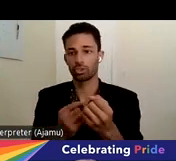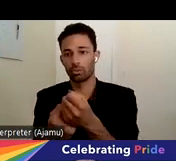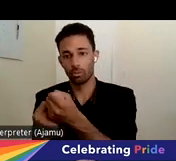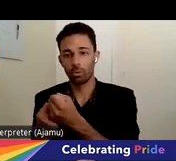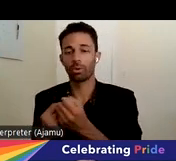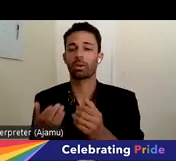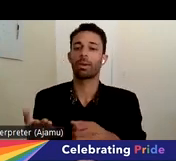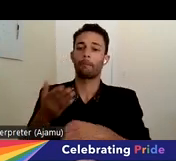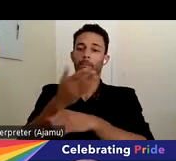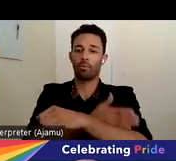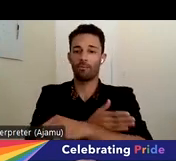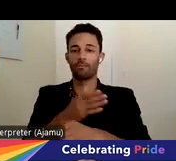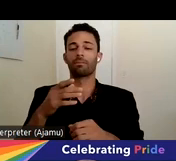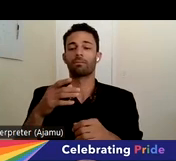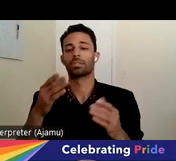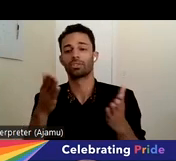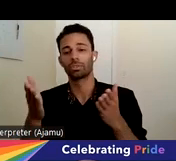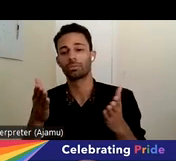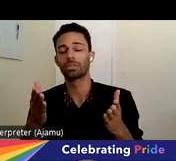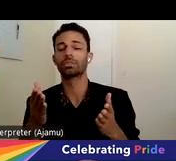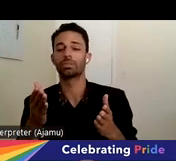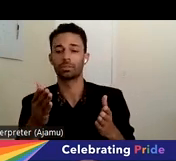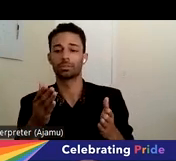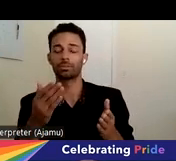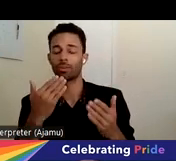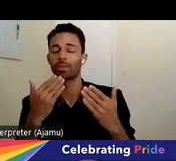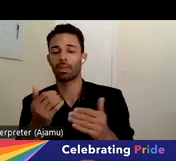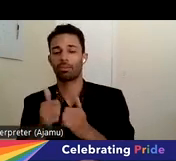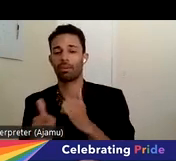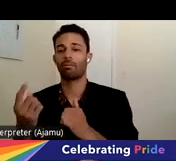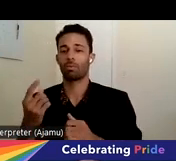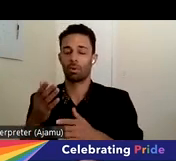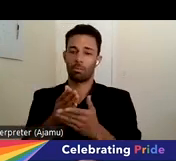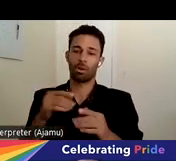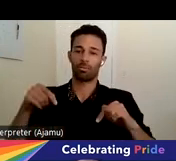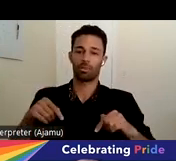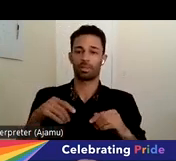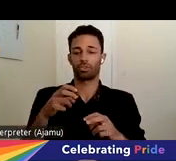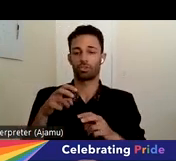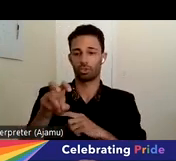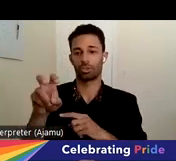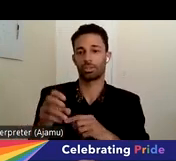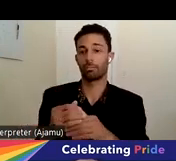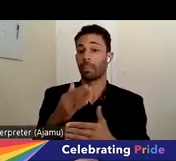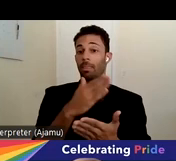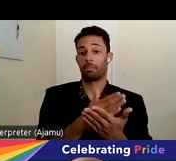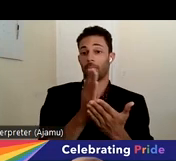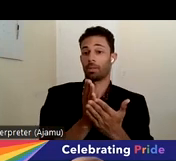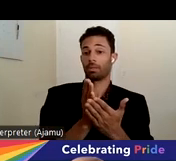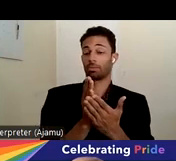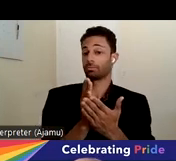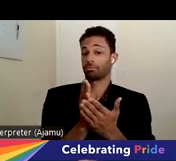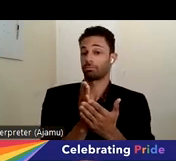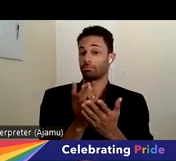and coordination for. So thank you to everyone who's part of this journey. The budget is, I believe the